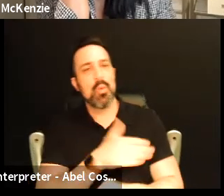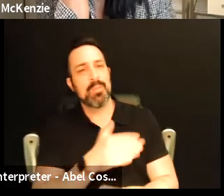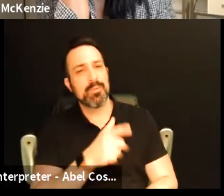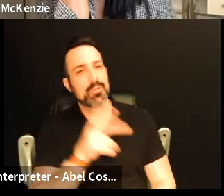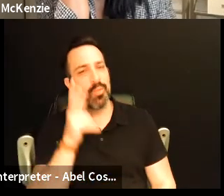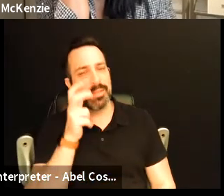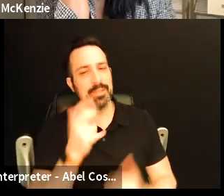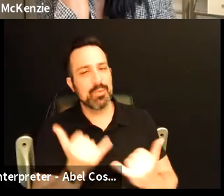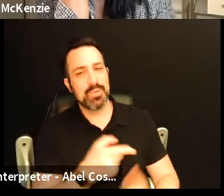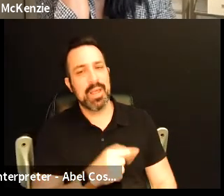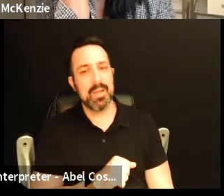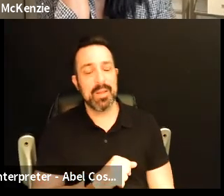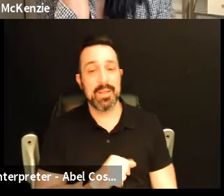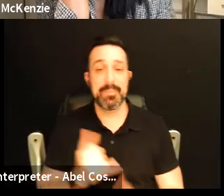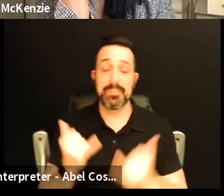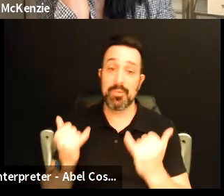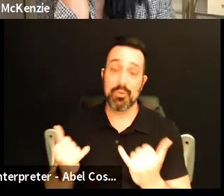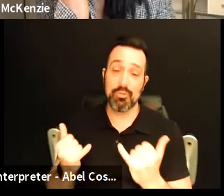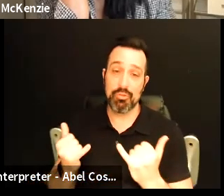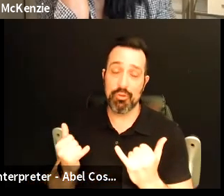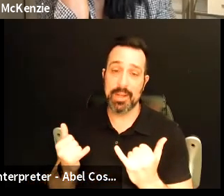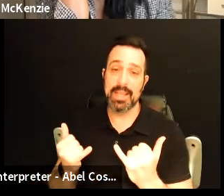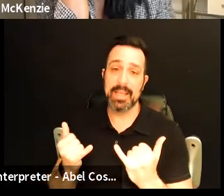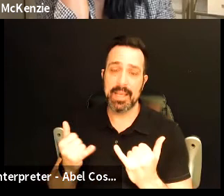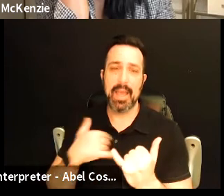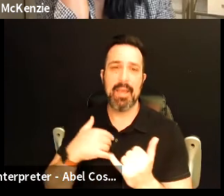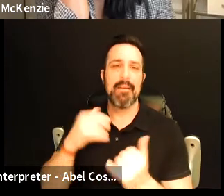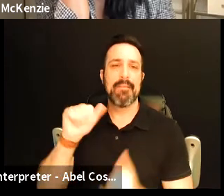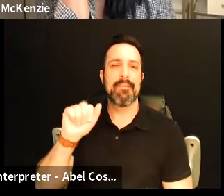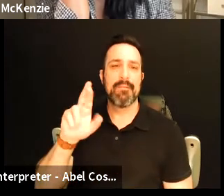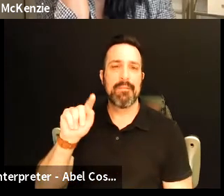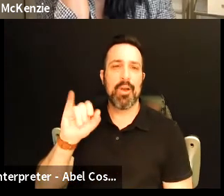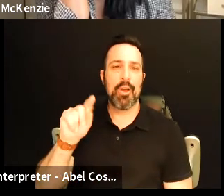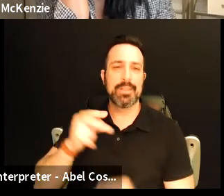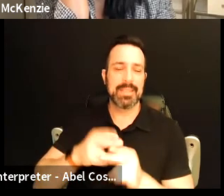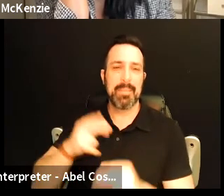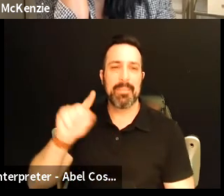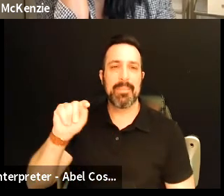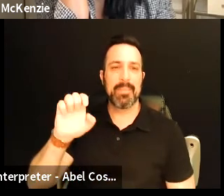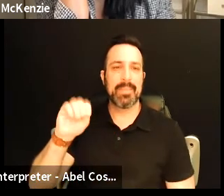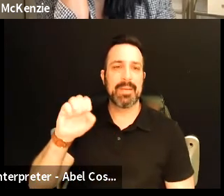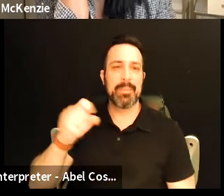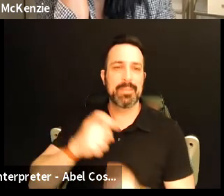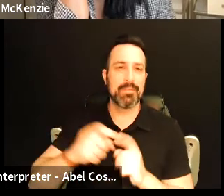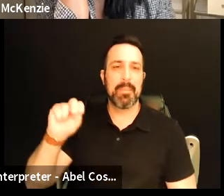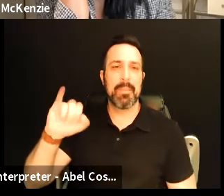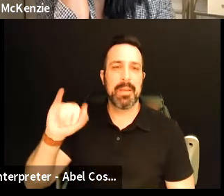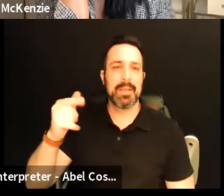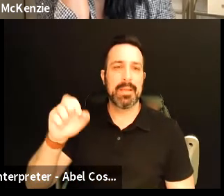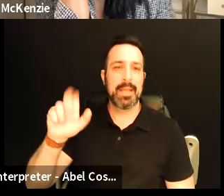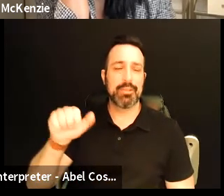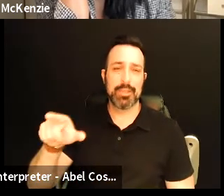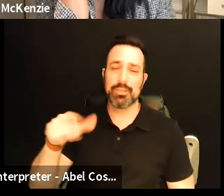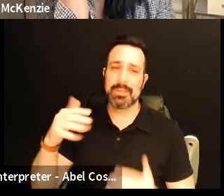to right now currently there's this artist named thames from uh nigeria she is